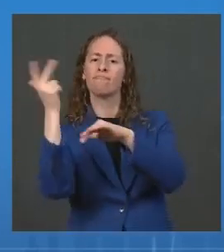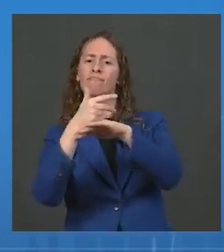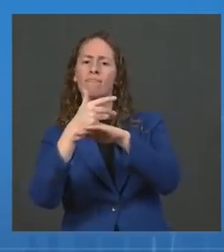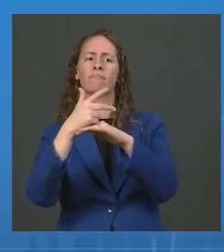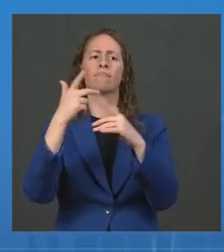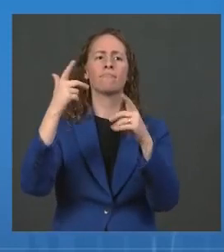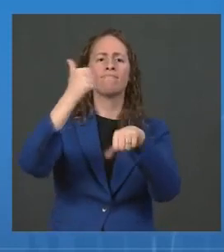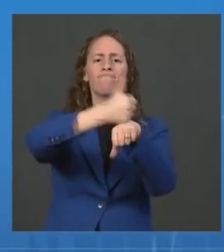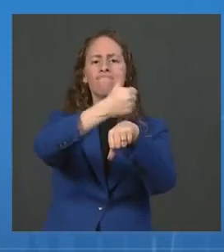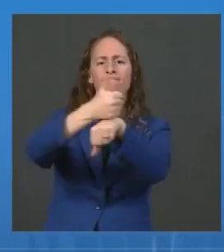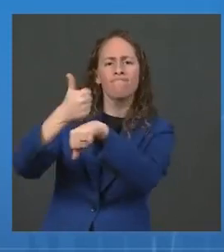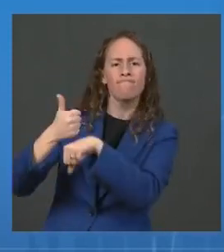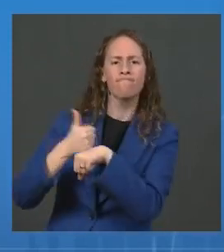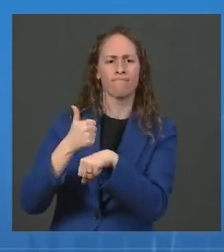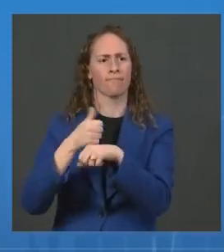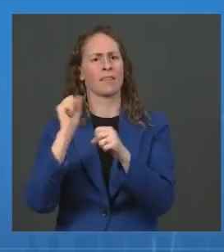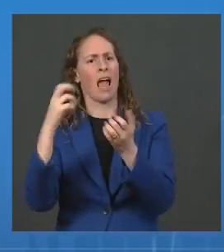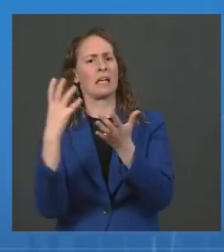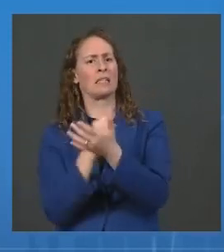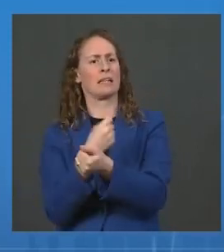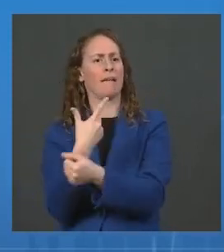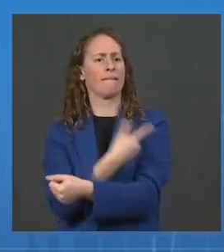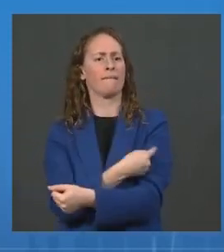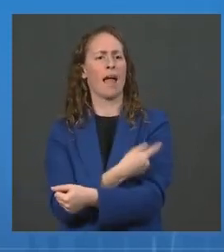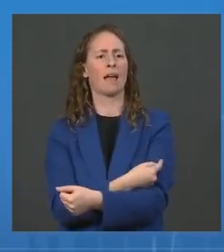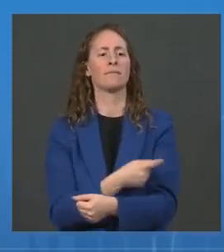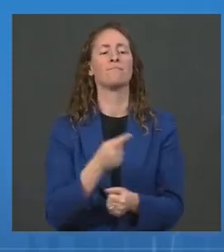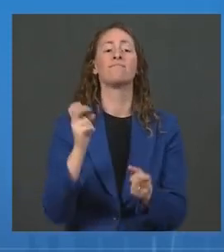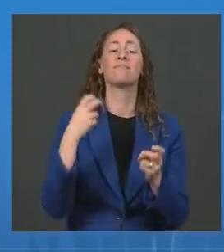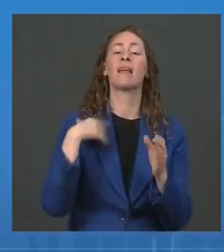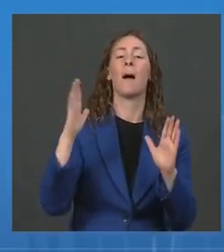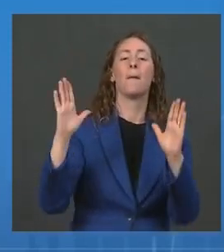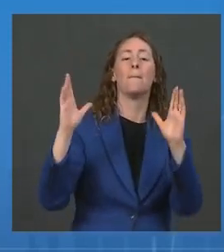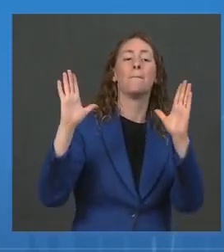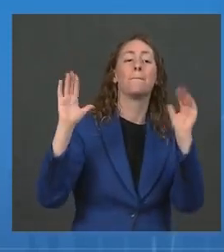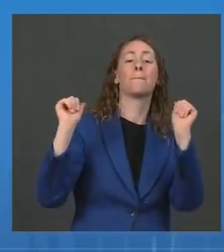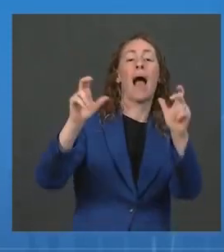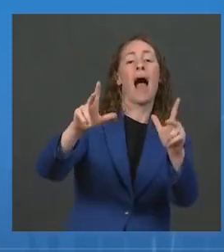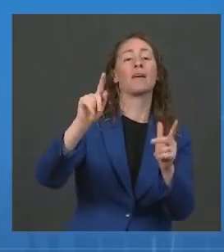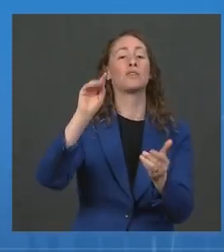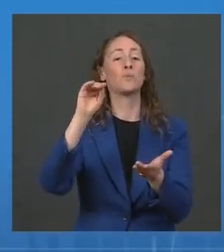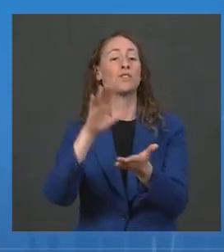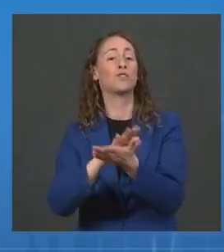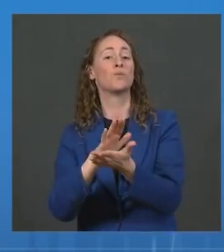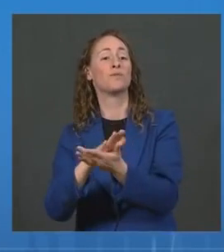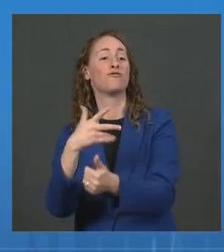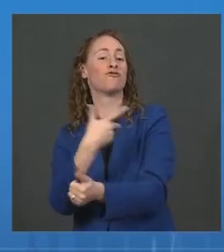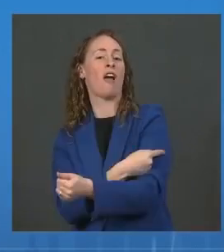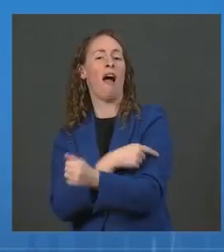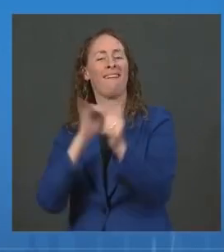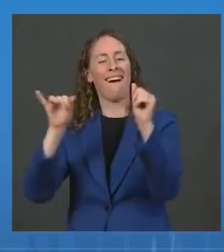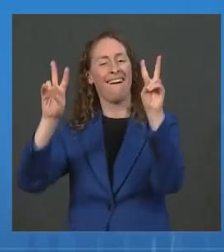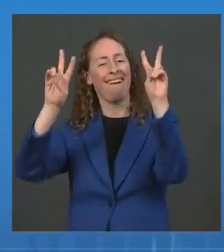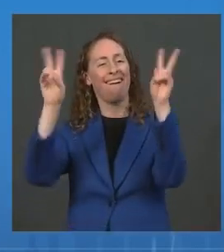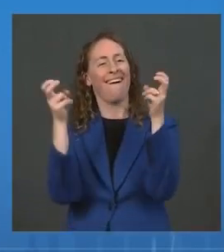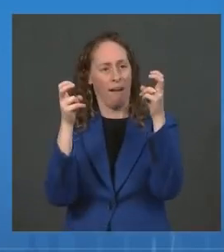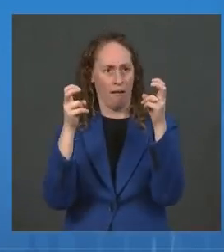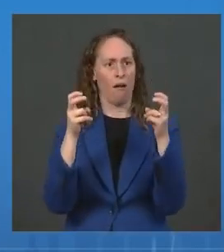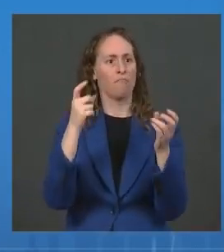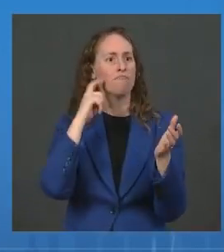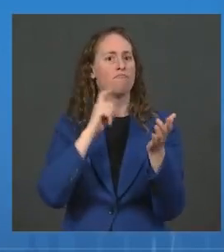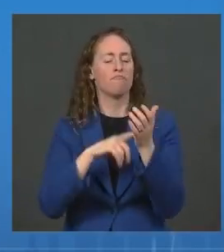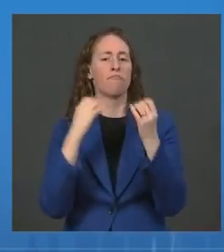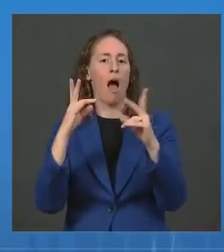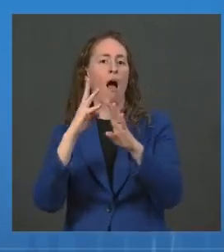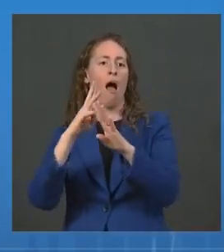their recent events, called Back to School Shots, vaccinated 225 people. I want to emphasize that every single vaccination is a